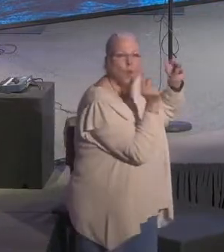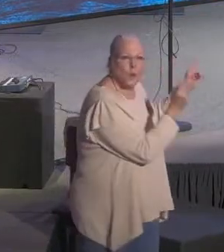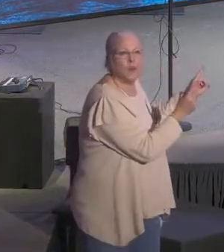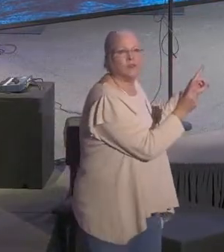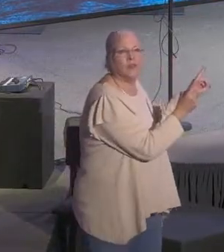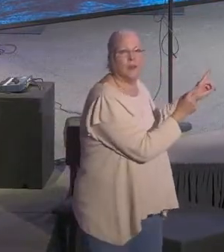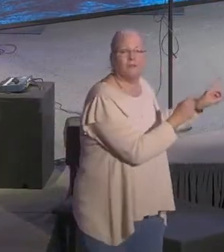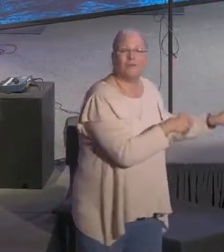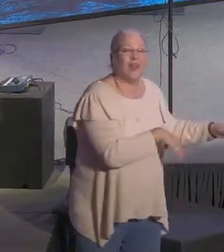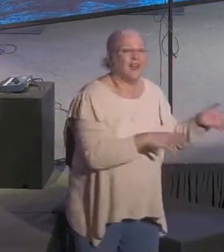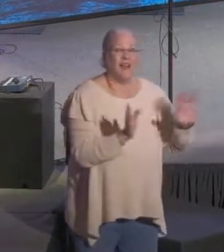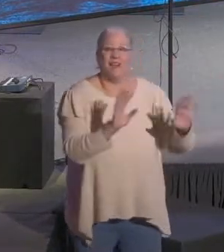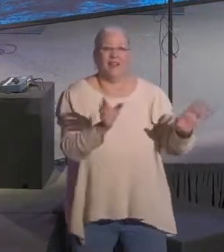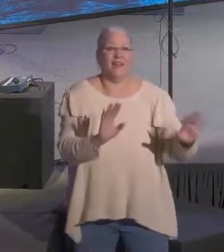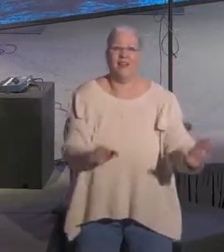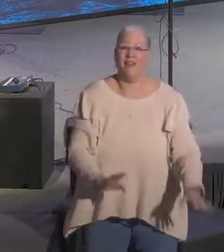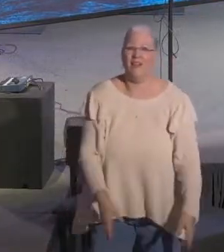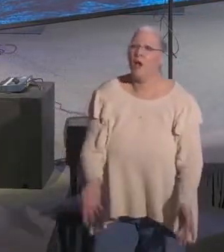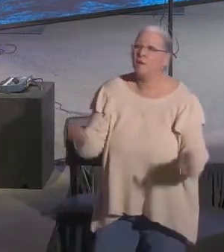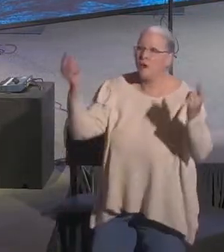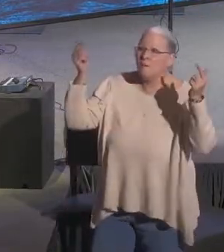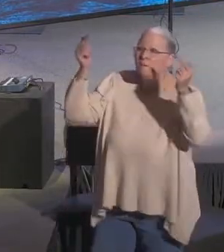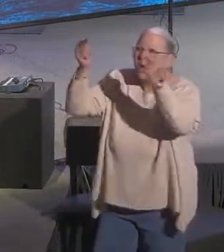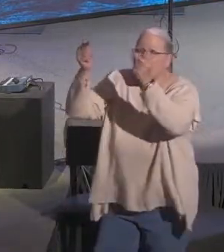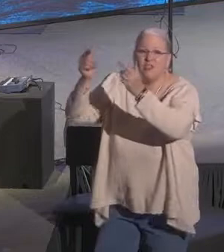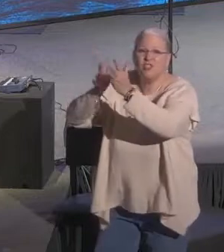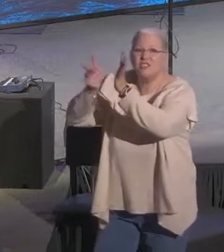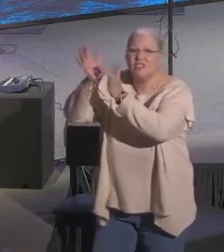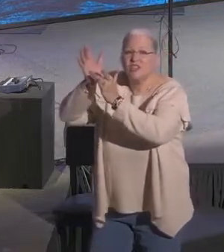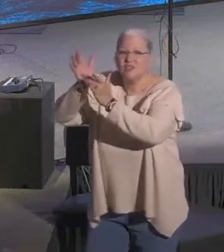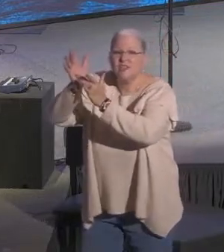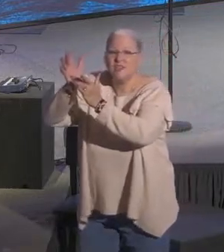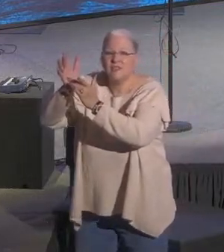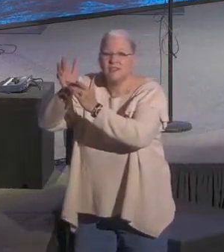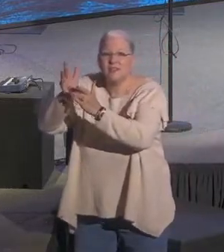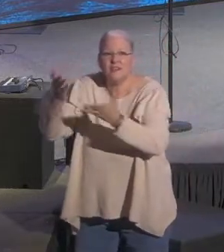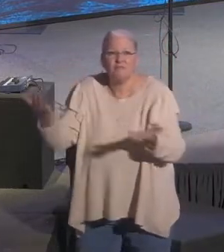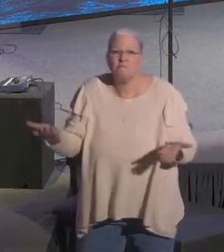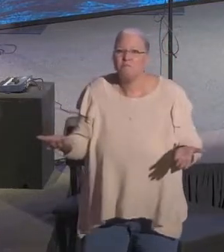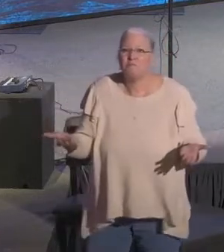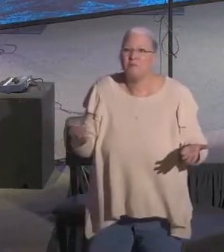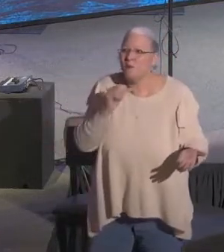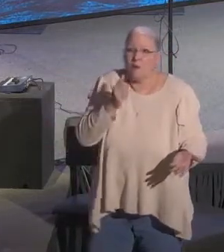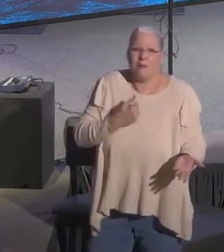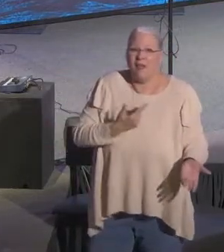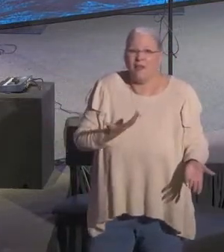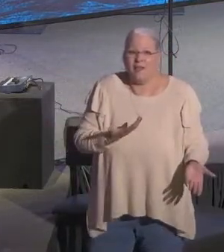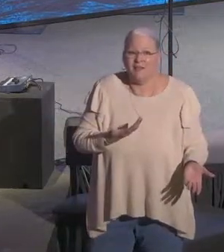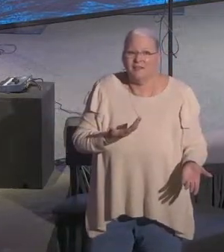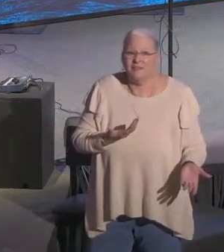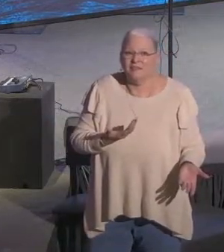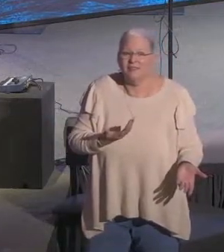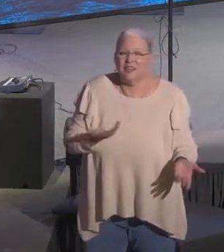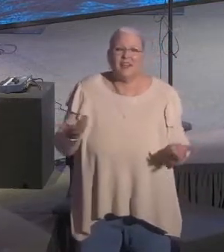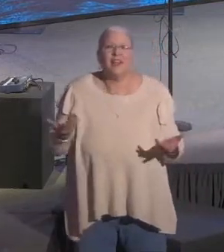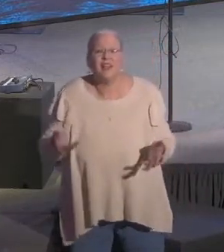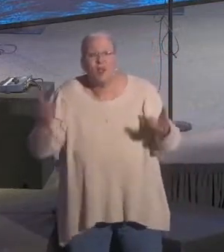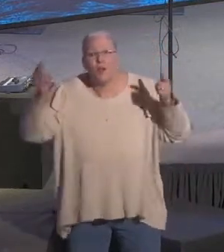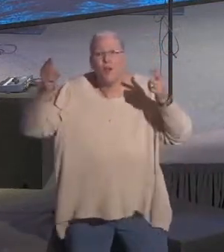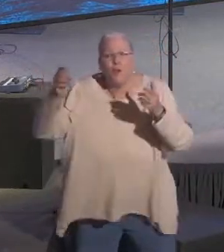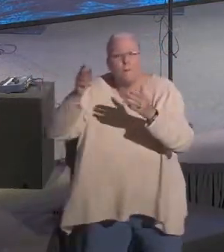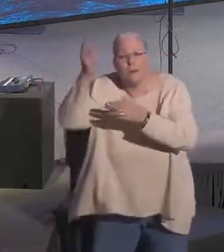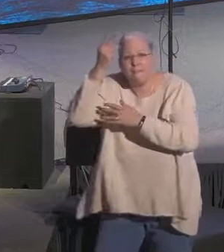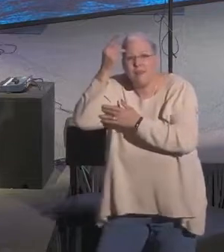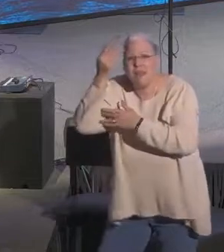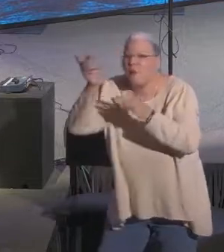I just want to point you to Jesus, the author and perfecter of our faith. I can't save anybody and that's what he does. He points them right to